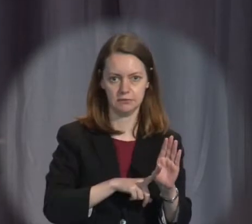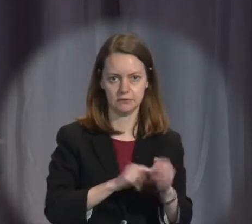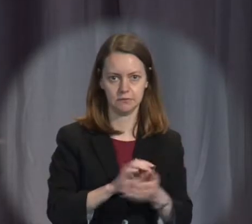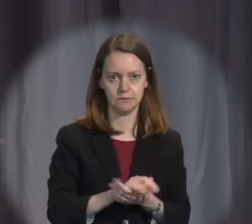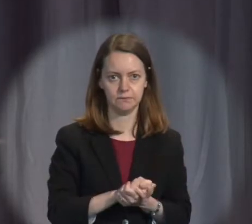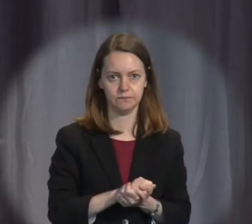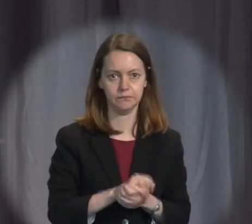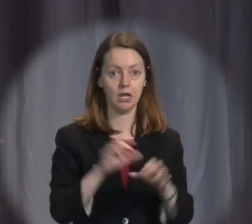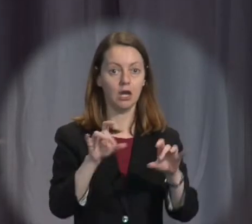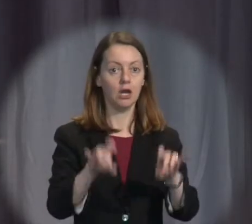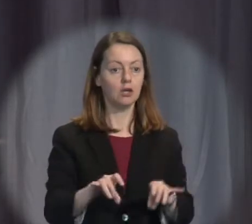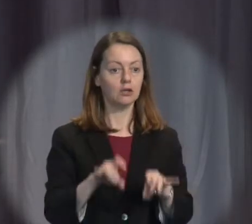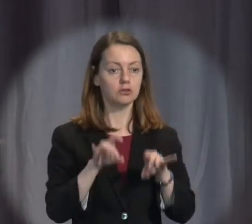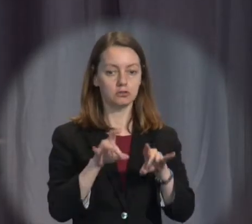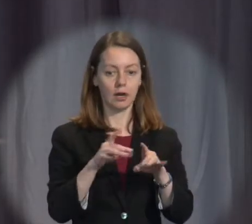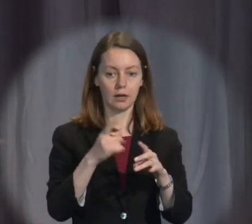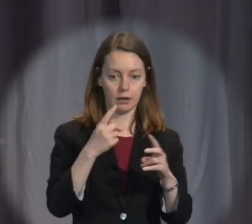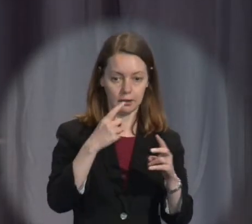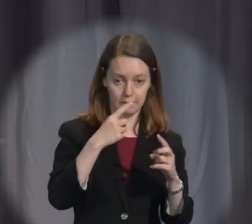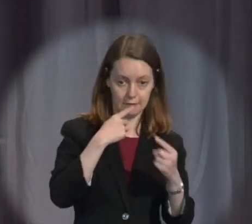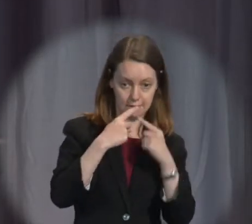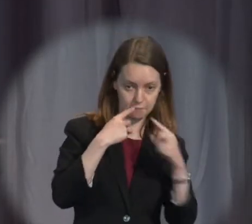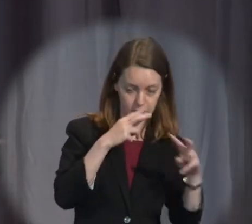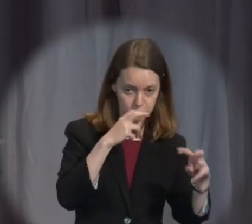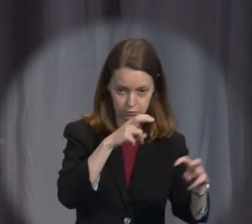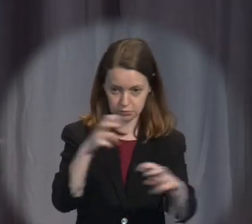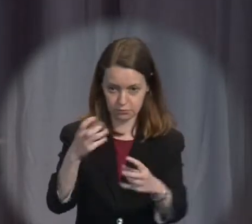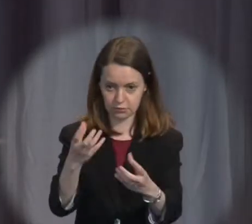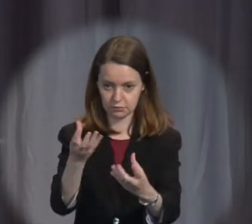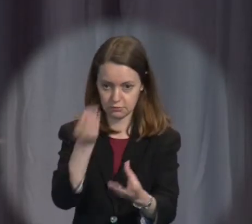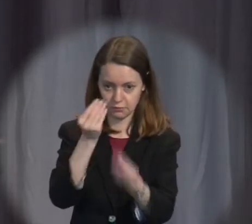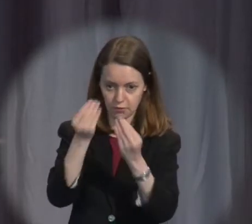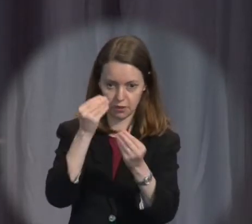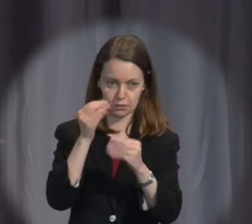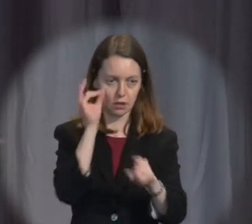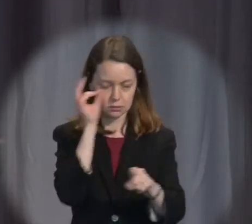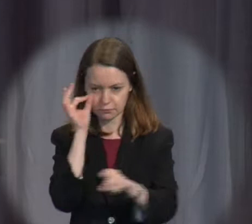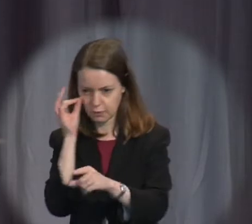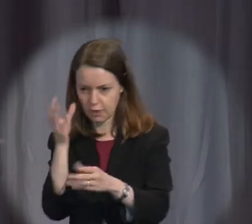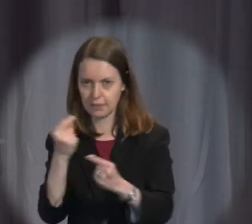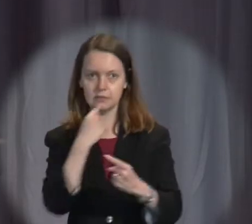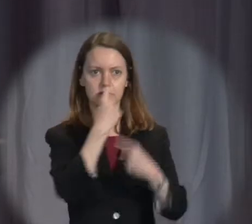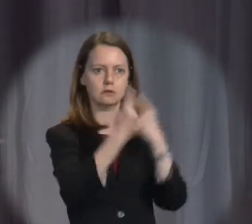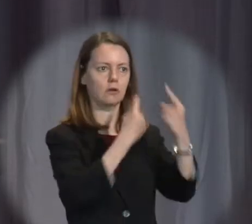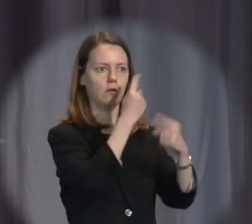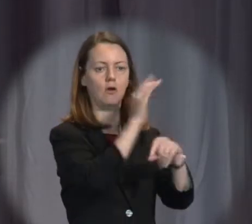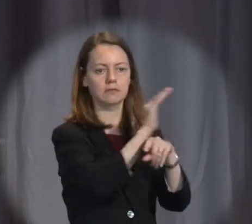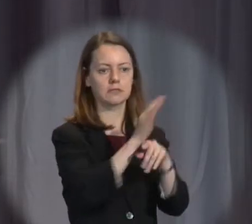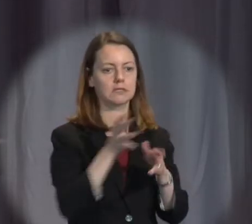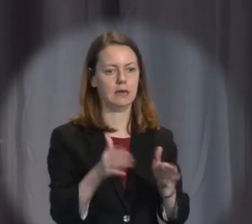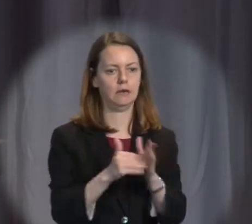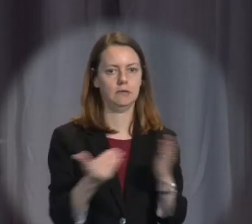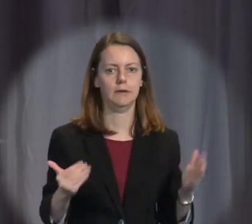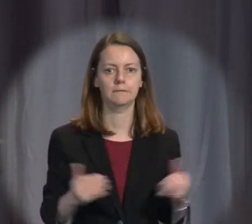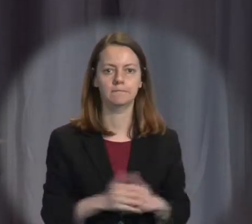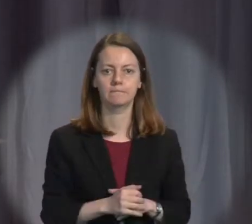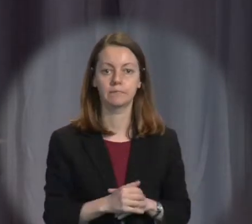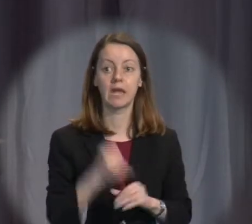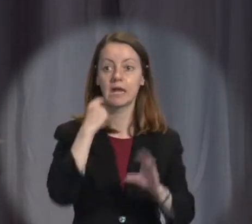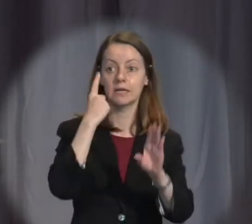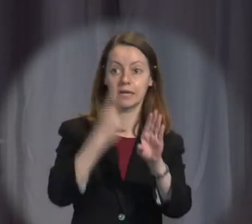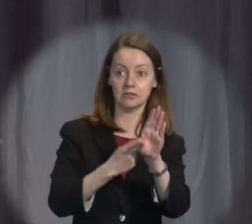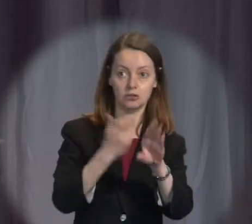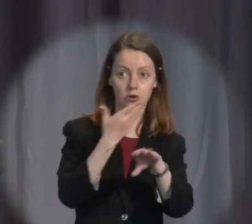Australian and overseas government agencies. Proposed amendments that will be coming up early next year allow the minister to issue